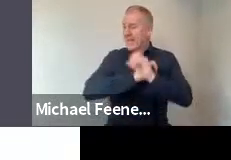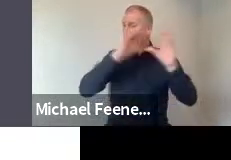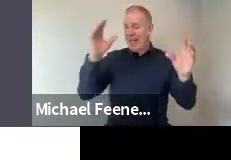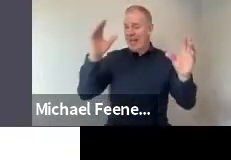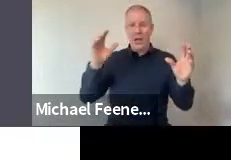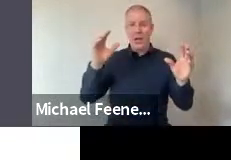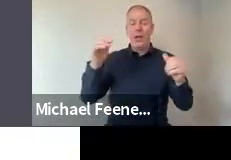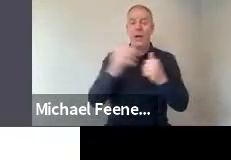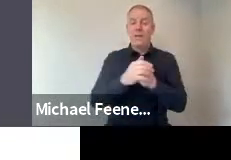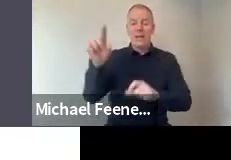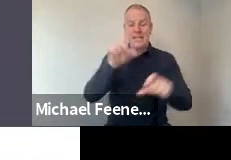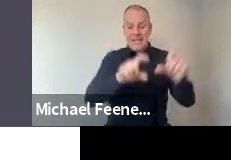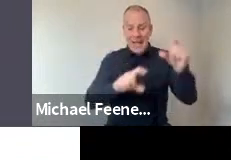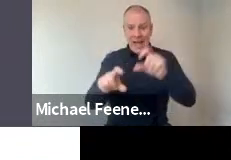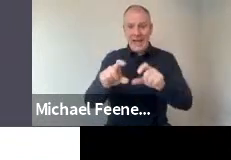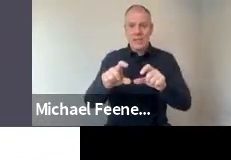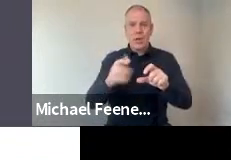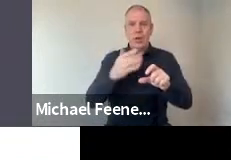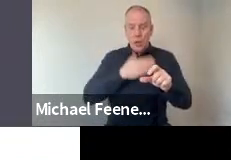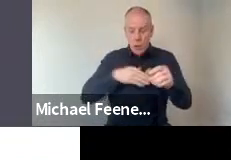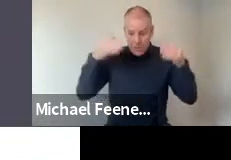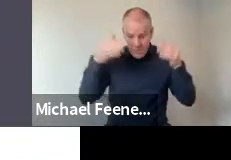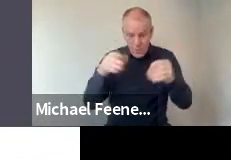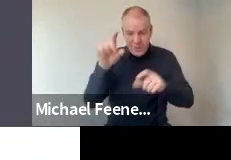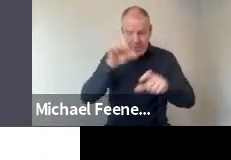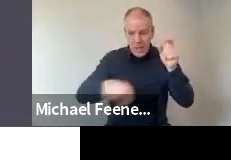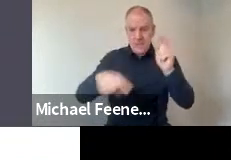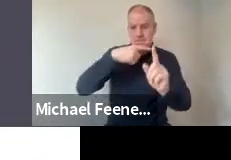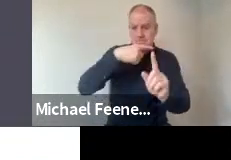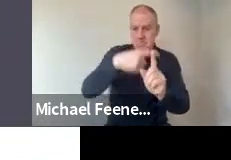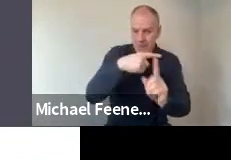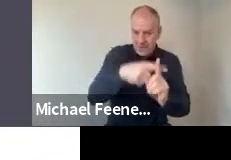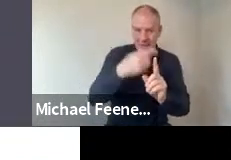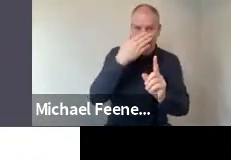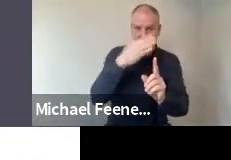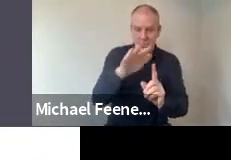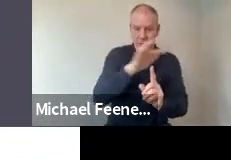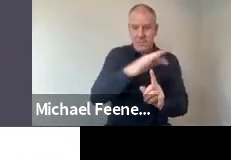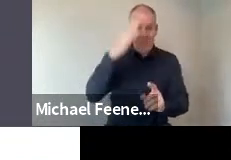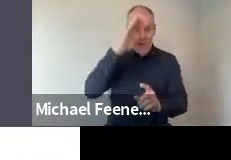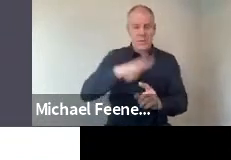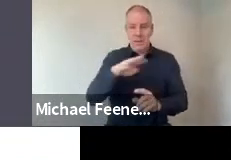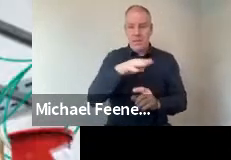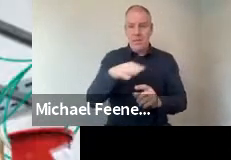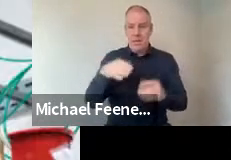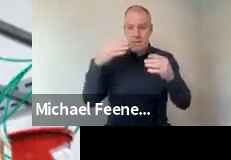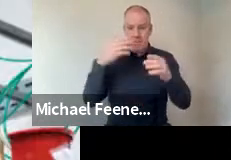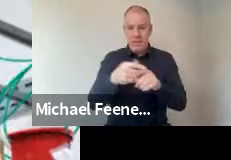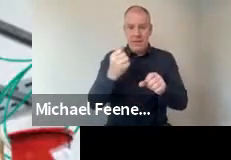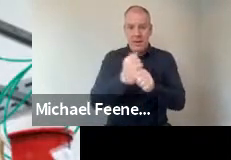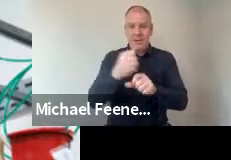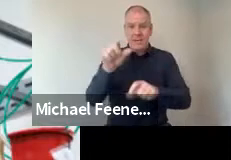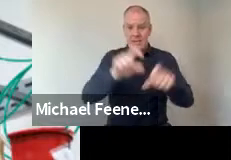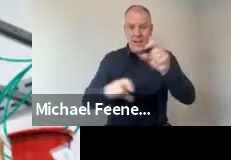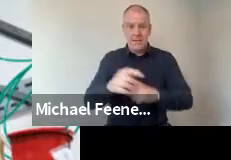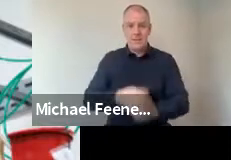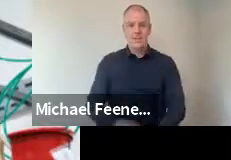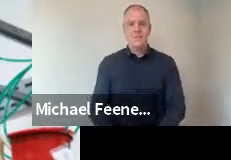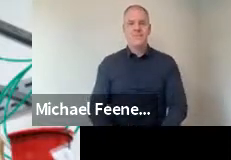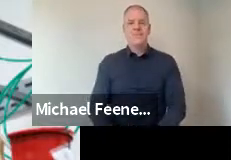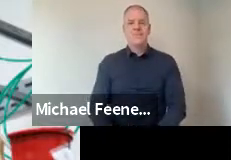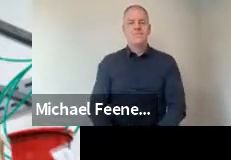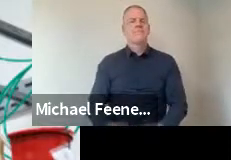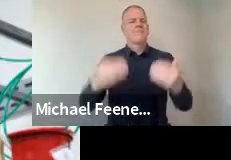for science as an institution, very positive attitudes from the Irish public. Then we